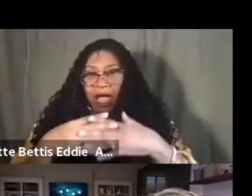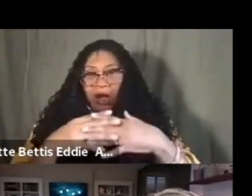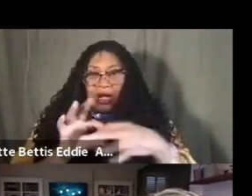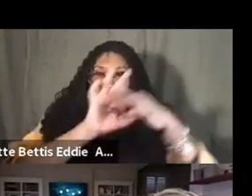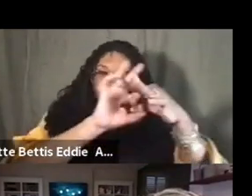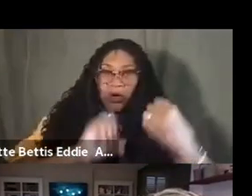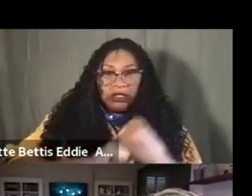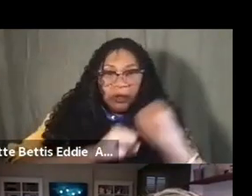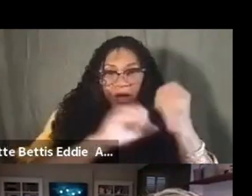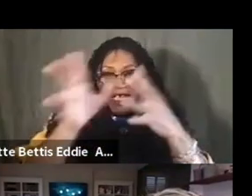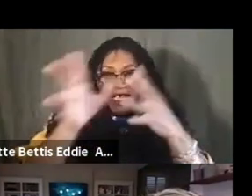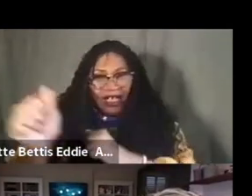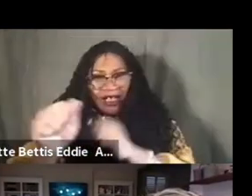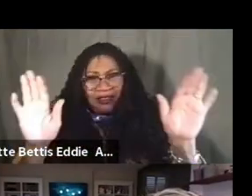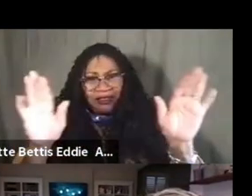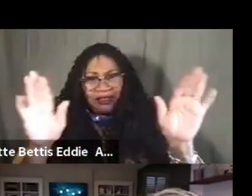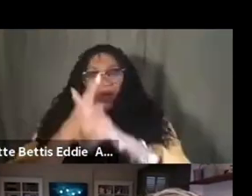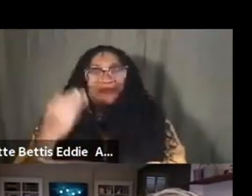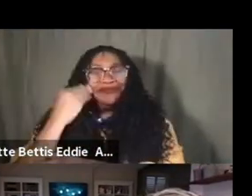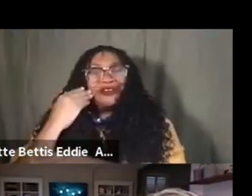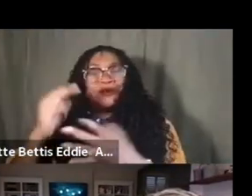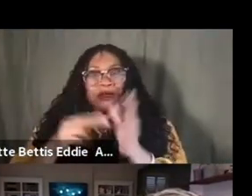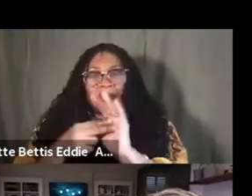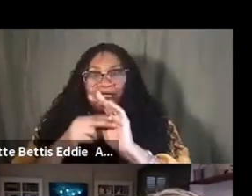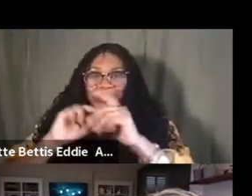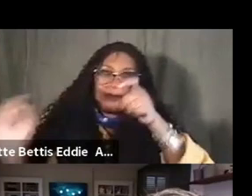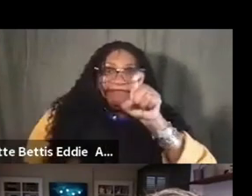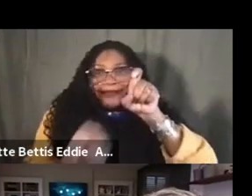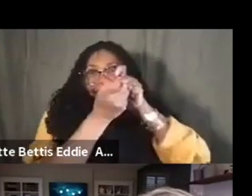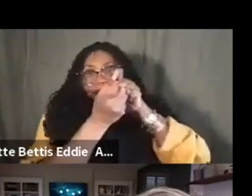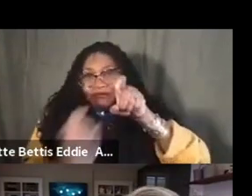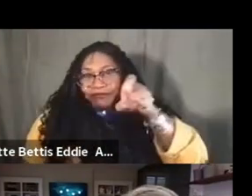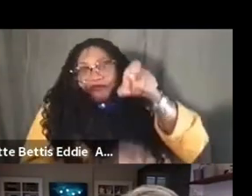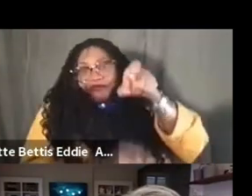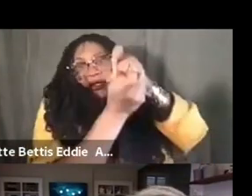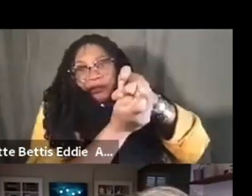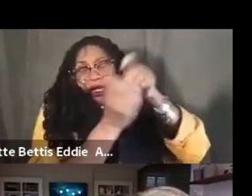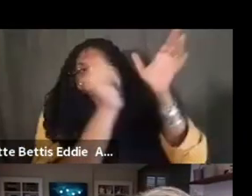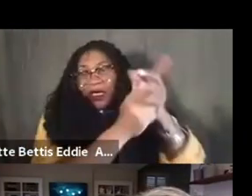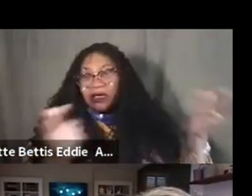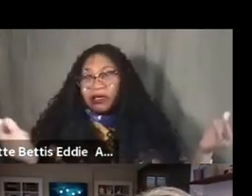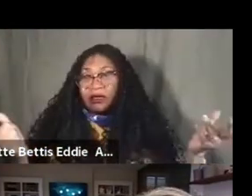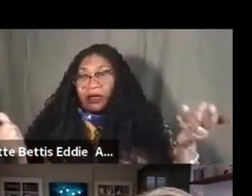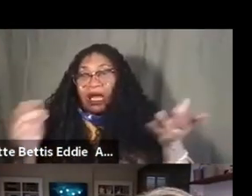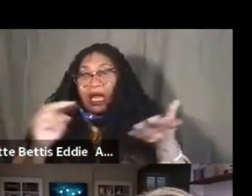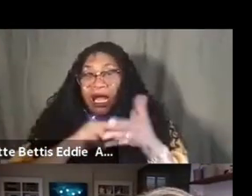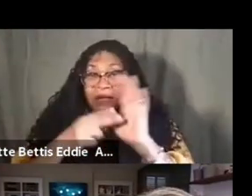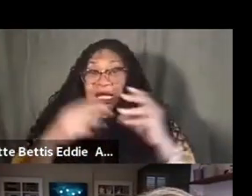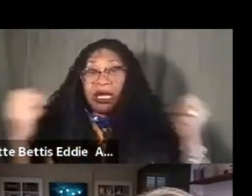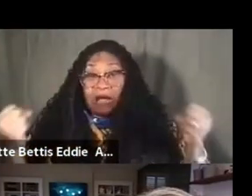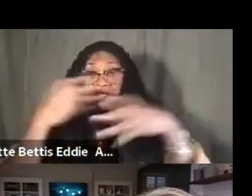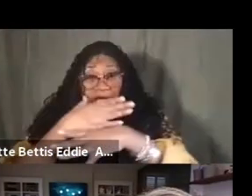it's, you know, you know what it is like, right, Kelly, you know, it's retaliatory, it's real, it's a real violence. I can't laugh, you know, I mean, I was scared,